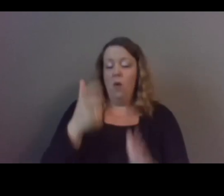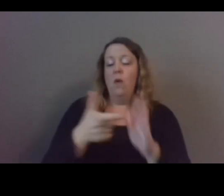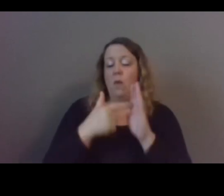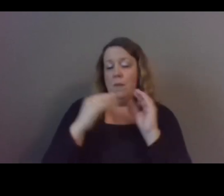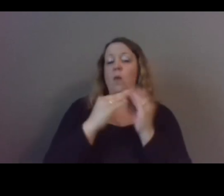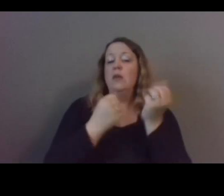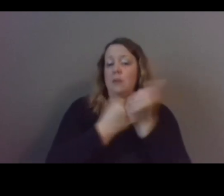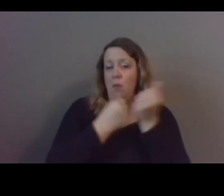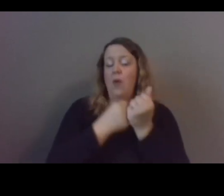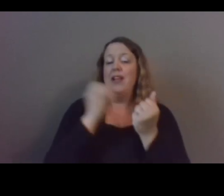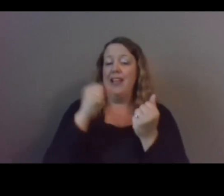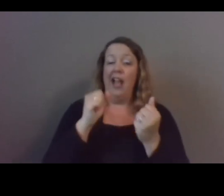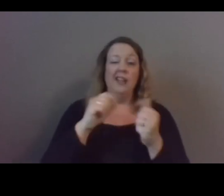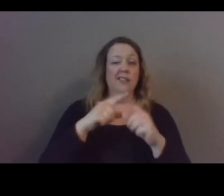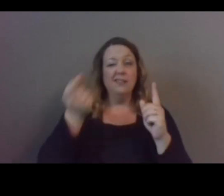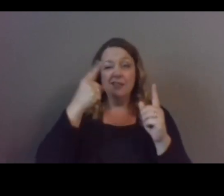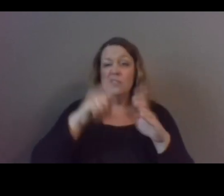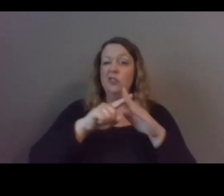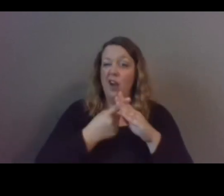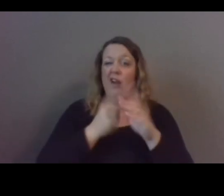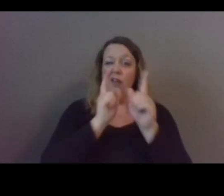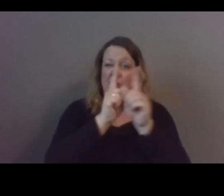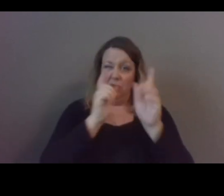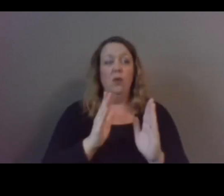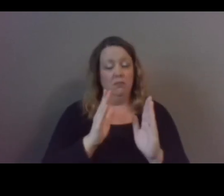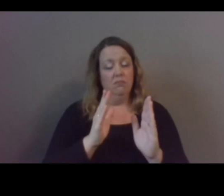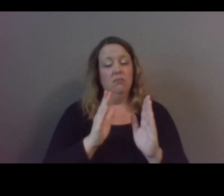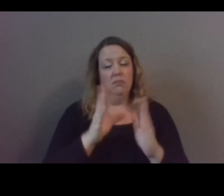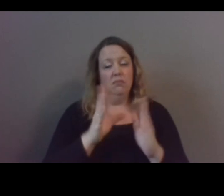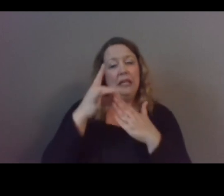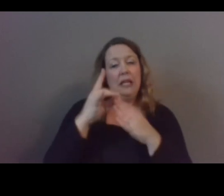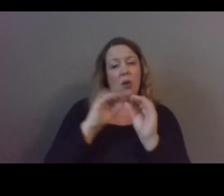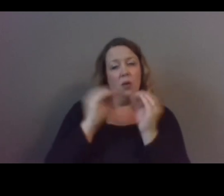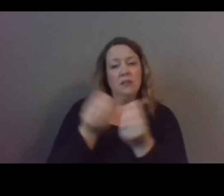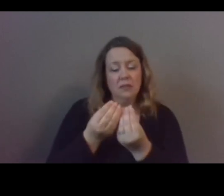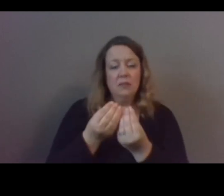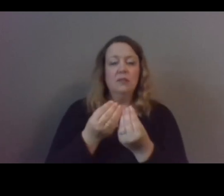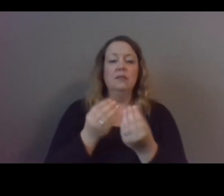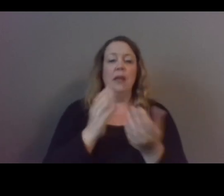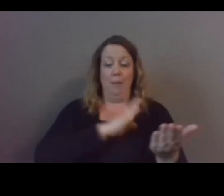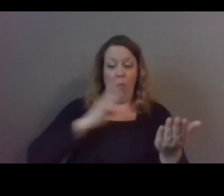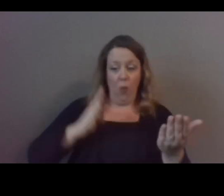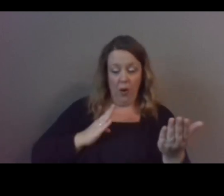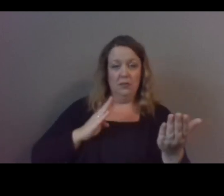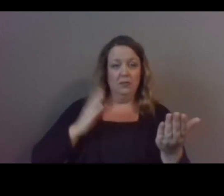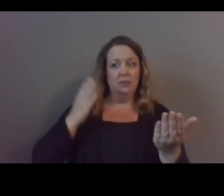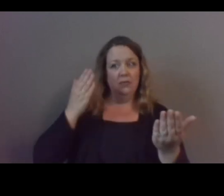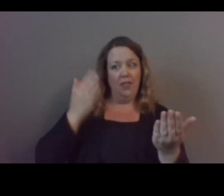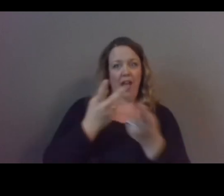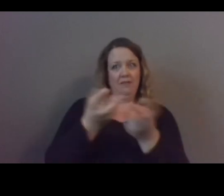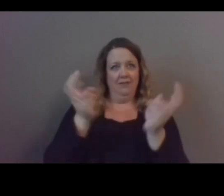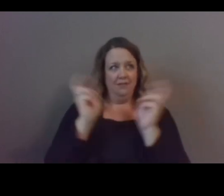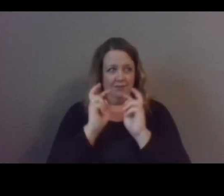really starts with the mentors the leaders of the organization um as well as board members that sit on those organizations to